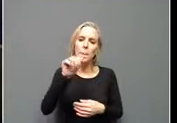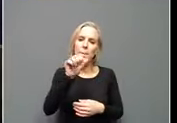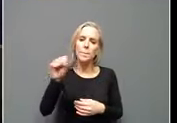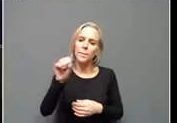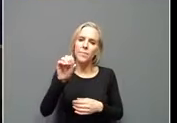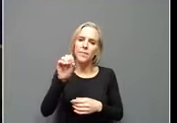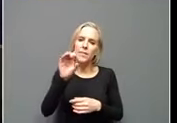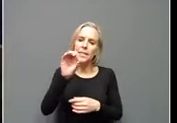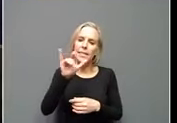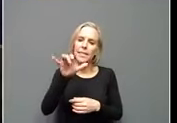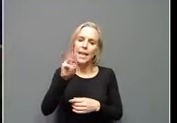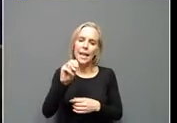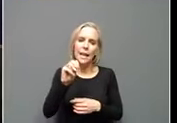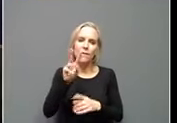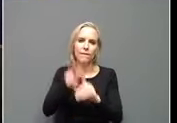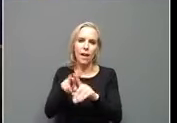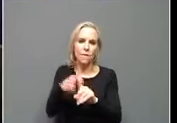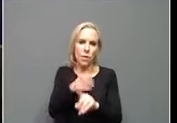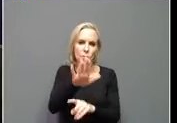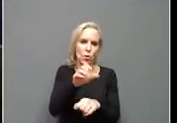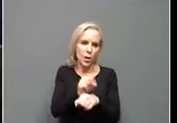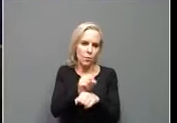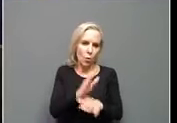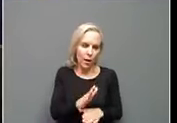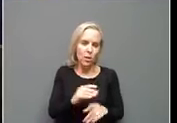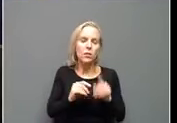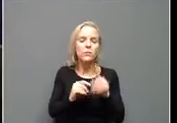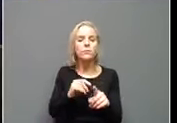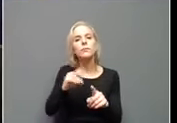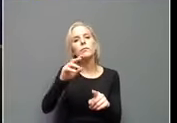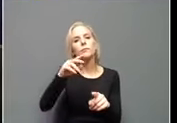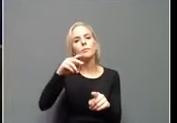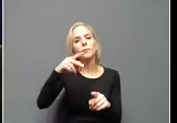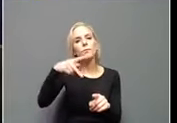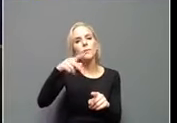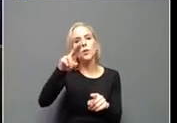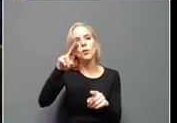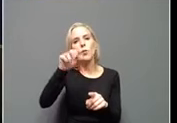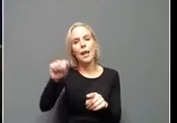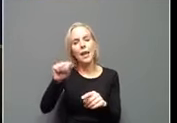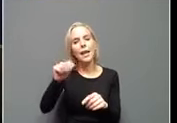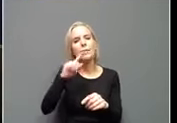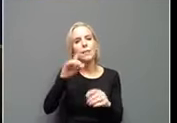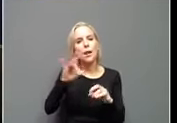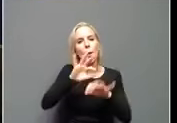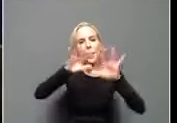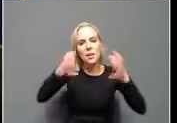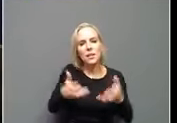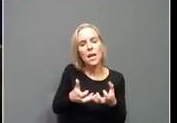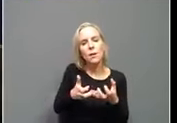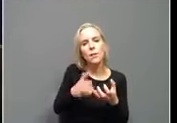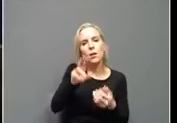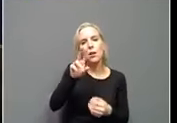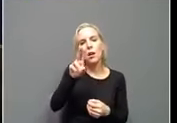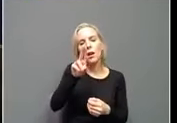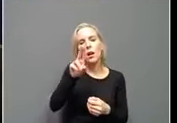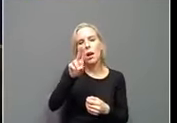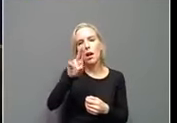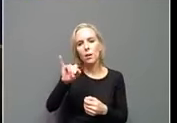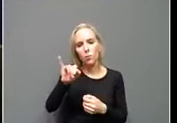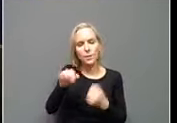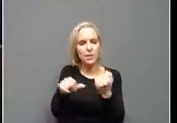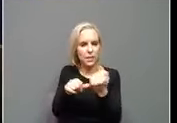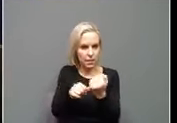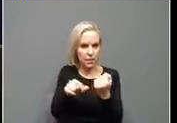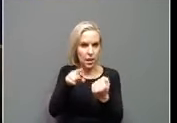employer. We've had some questions about PUA, the Pandemic Unemployment Assistance. If you are a PUA claimant, you are required